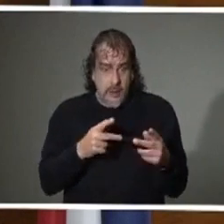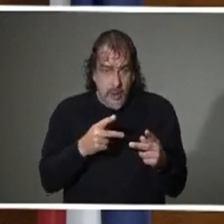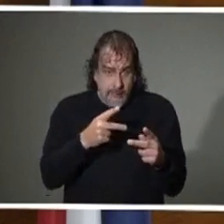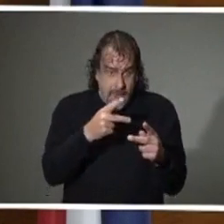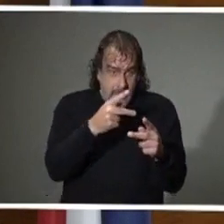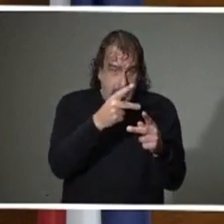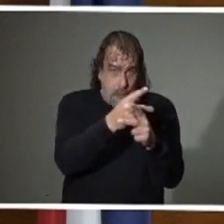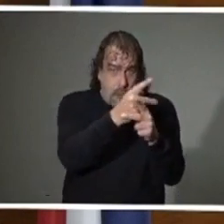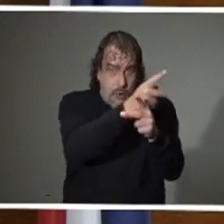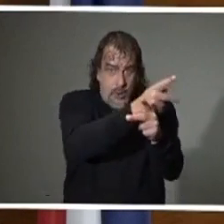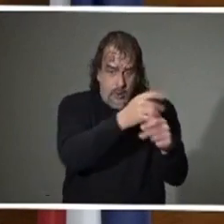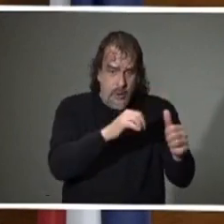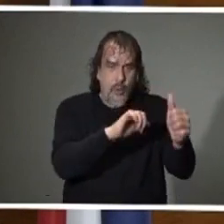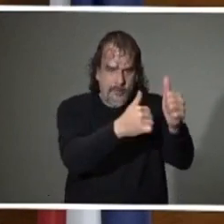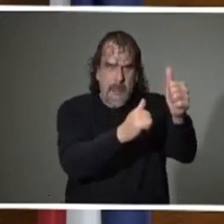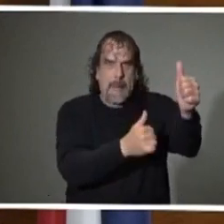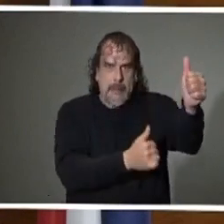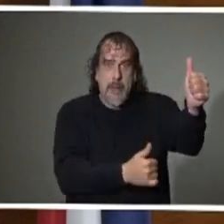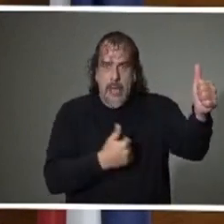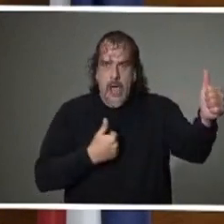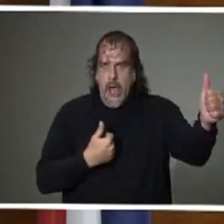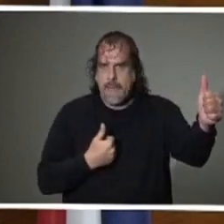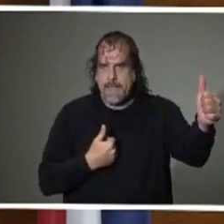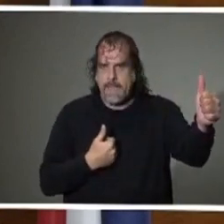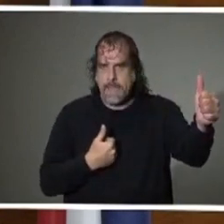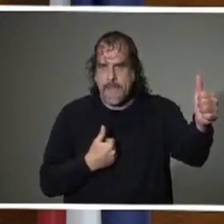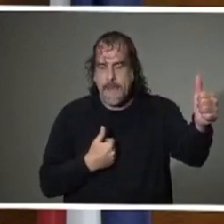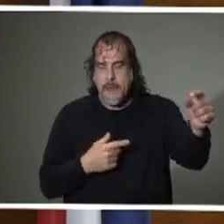worse than what we expect them to get.